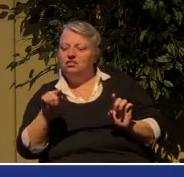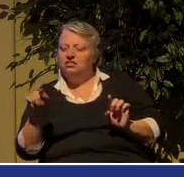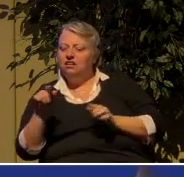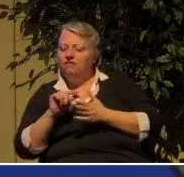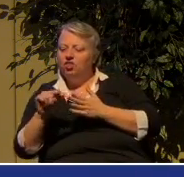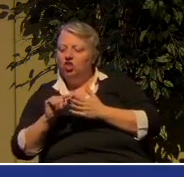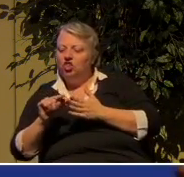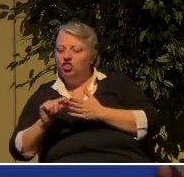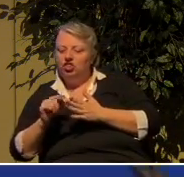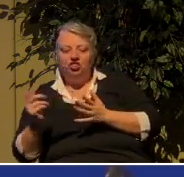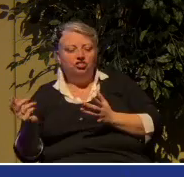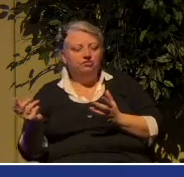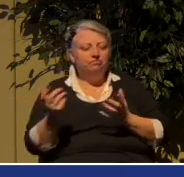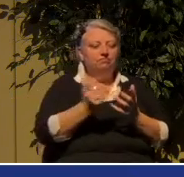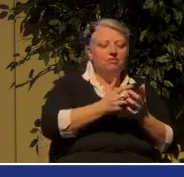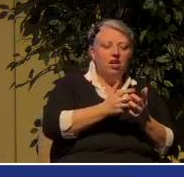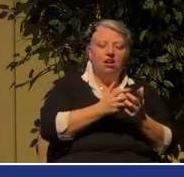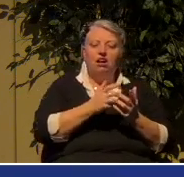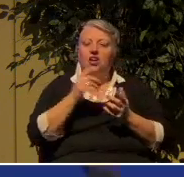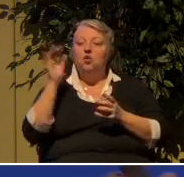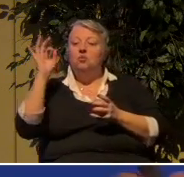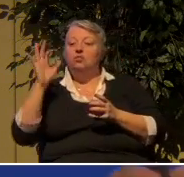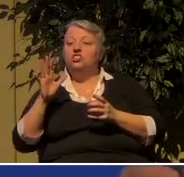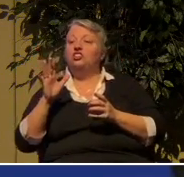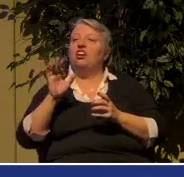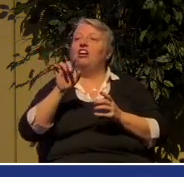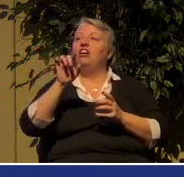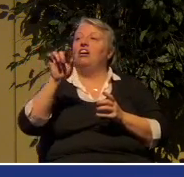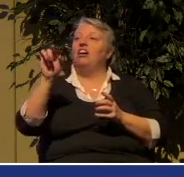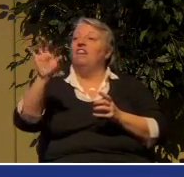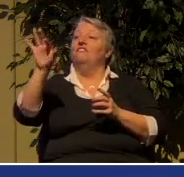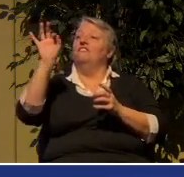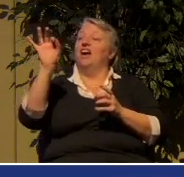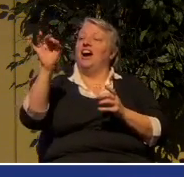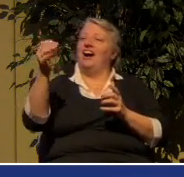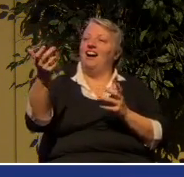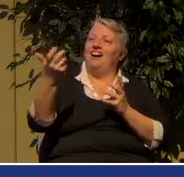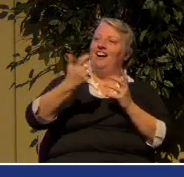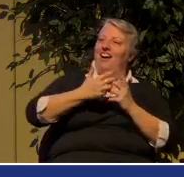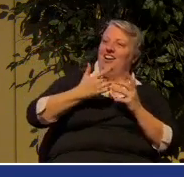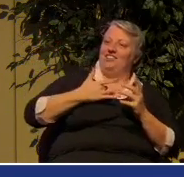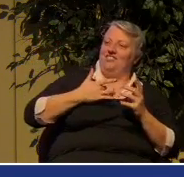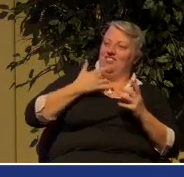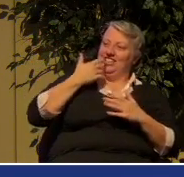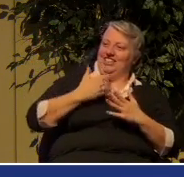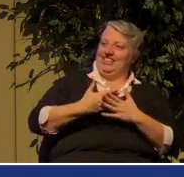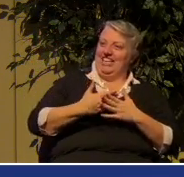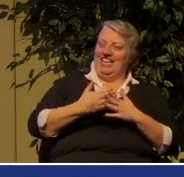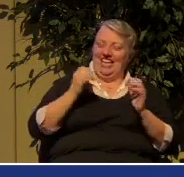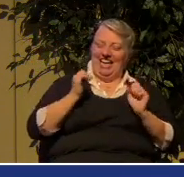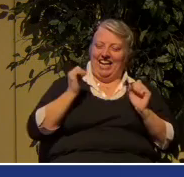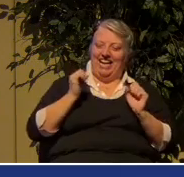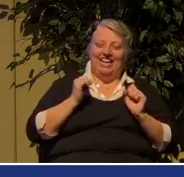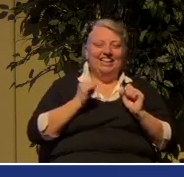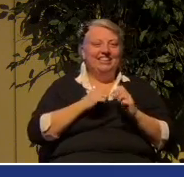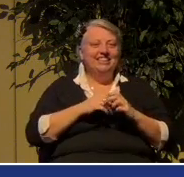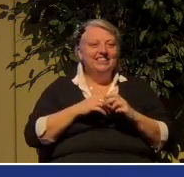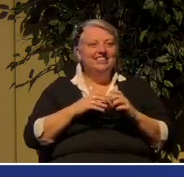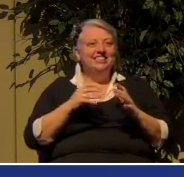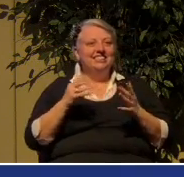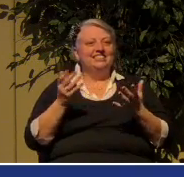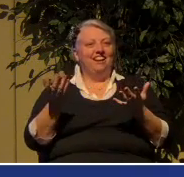preachers and we gravitate towards messages that make us feel good and right about ourselves regardless